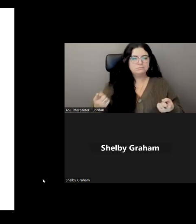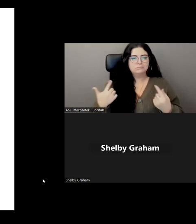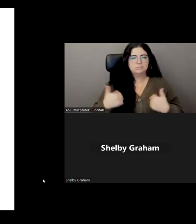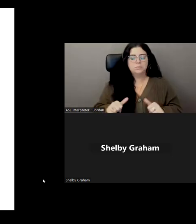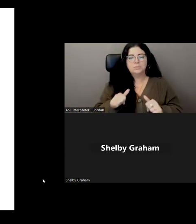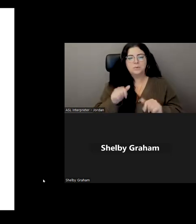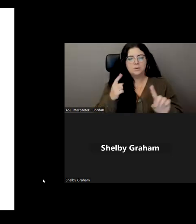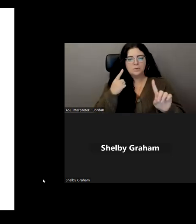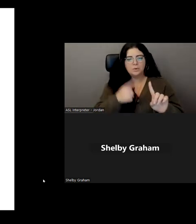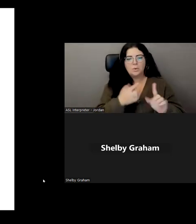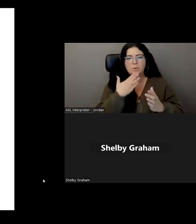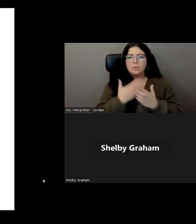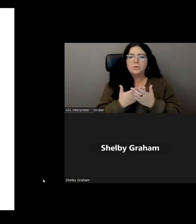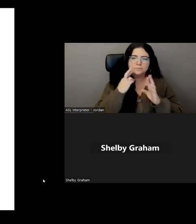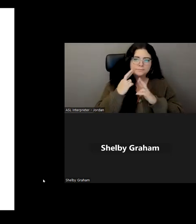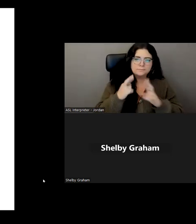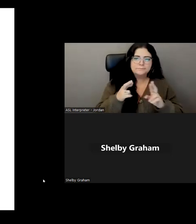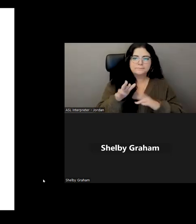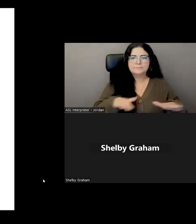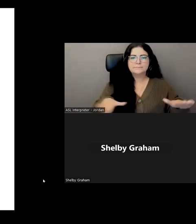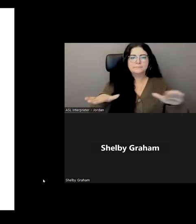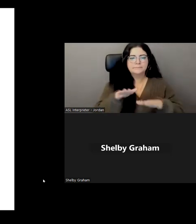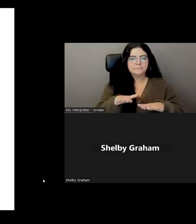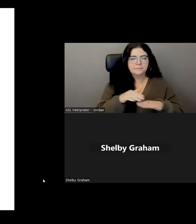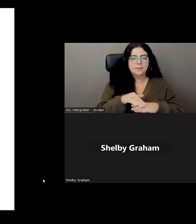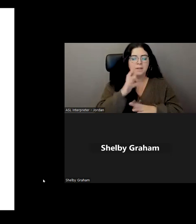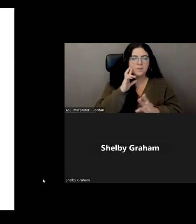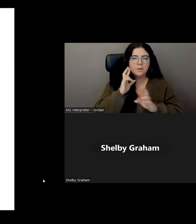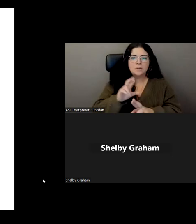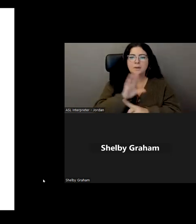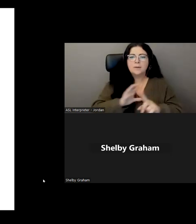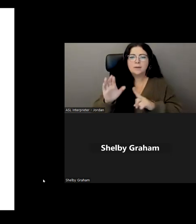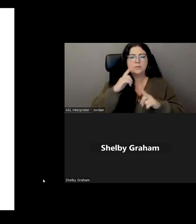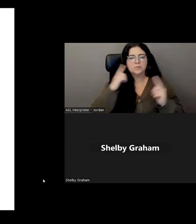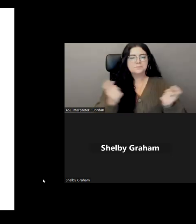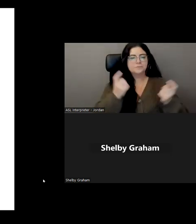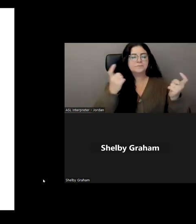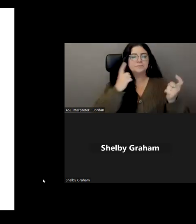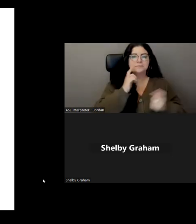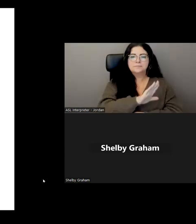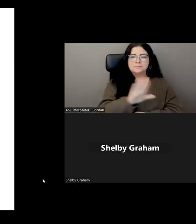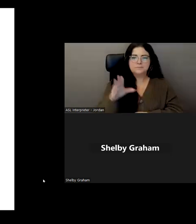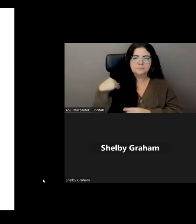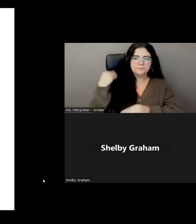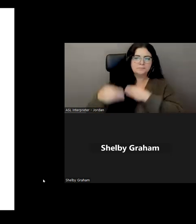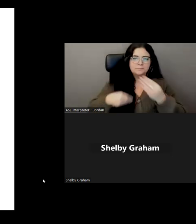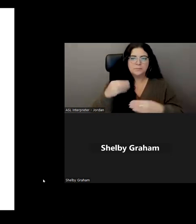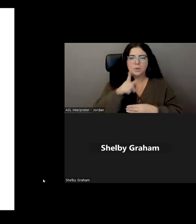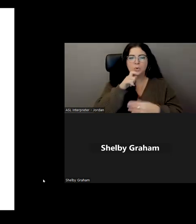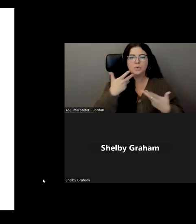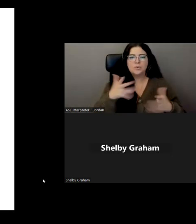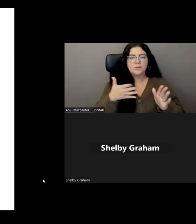responsible stewards of the land and to respect the cultures, ceremonies, and traditions of all who call it home.